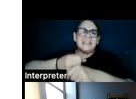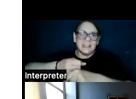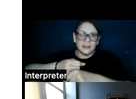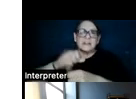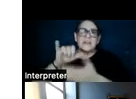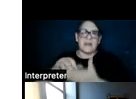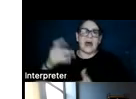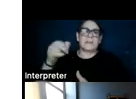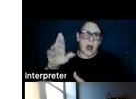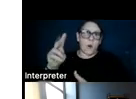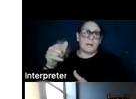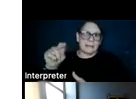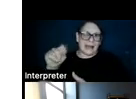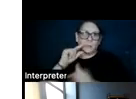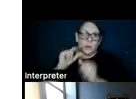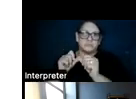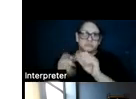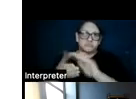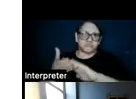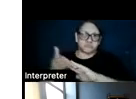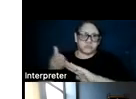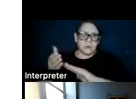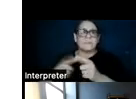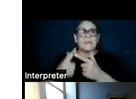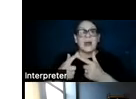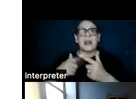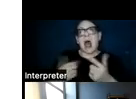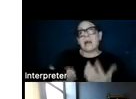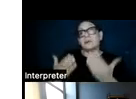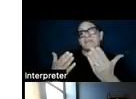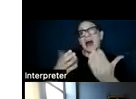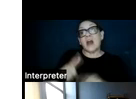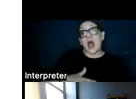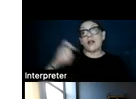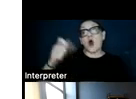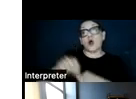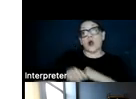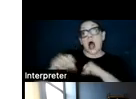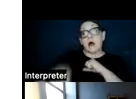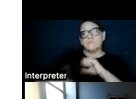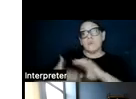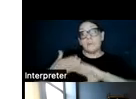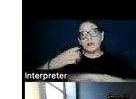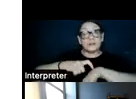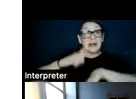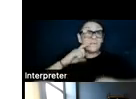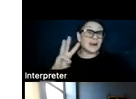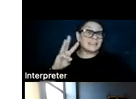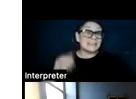power plant is operational. And then I provide a longer operational time period of 60 years.